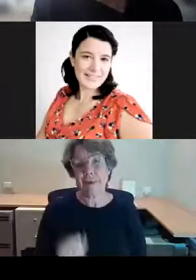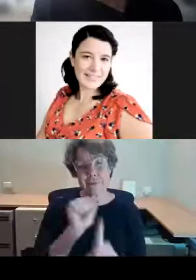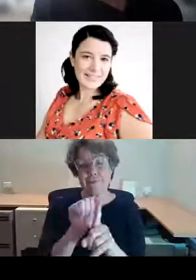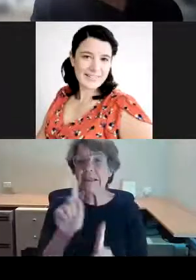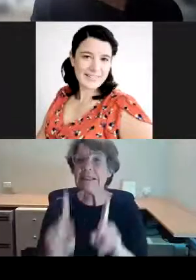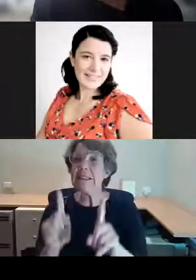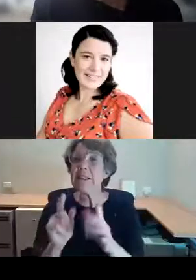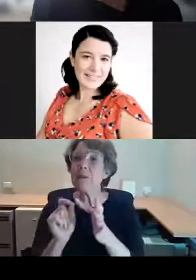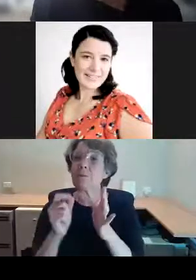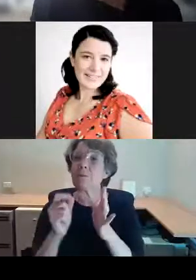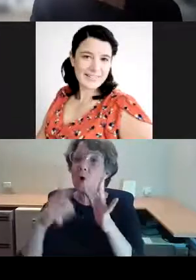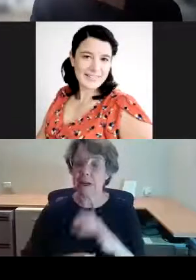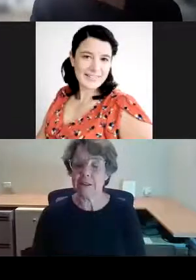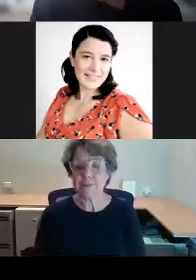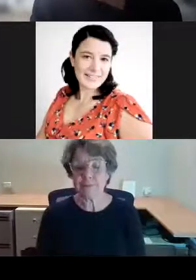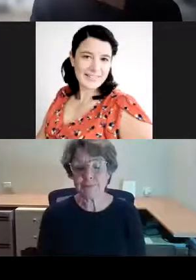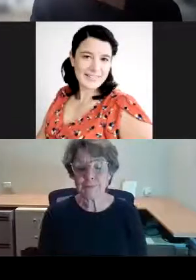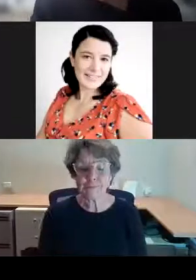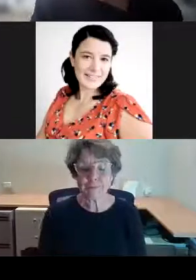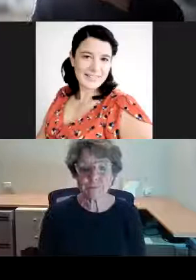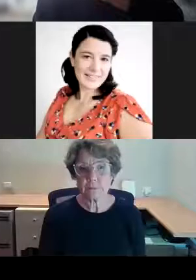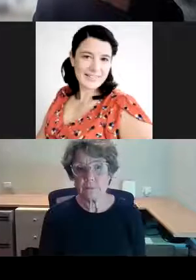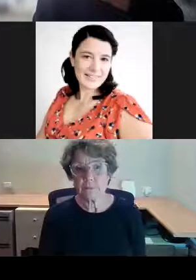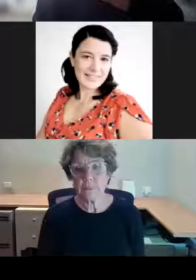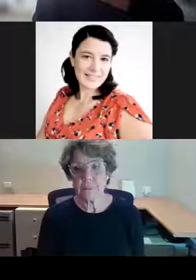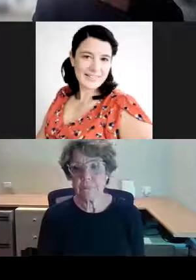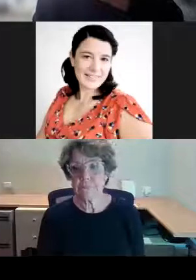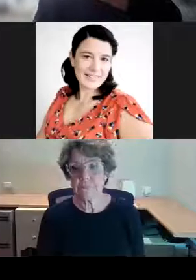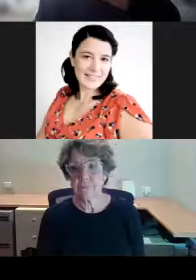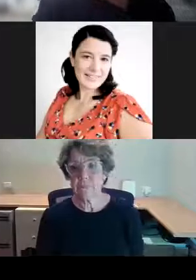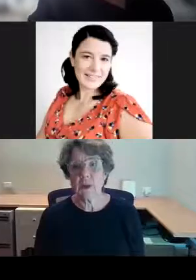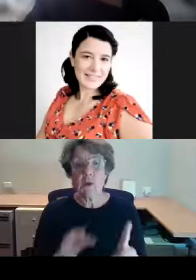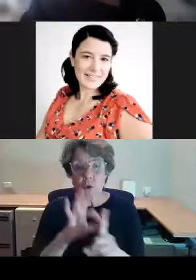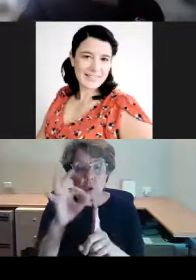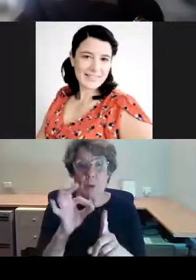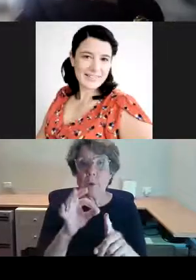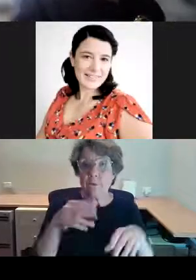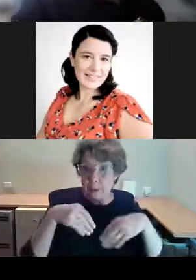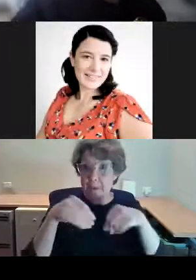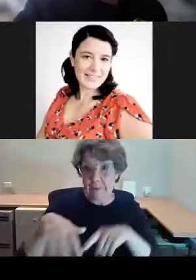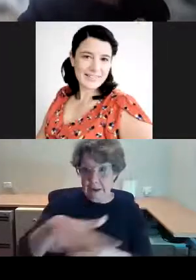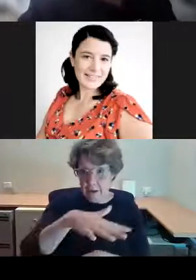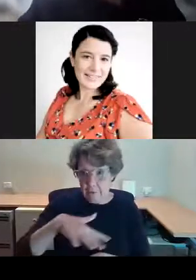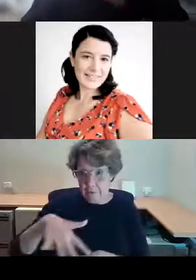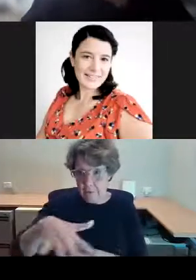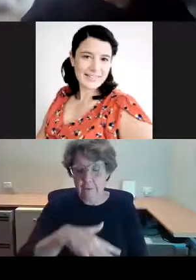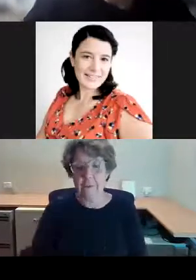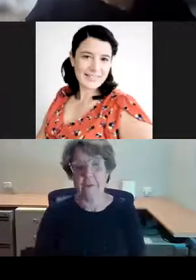improve the facilities for the markets, but also to